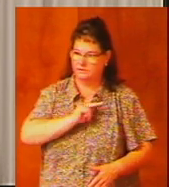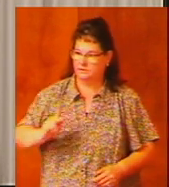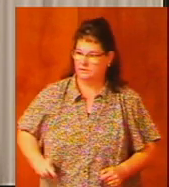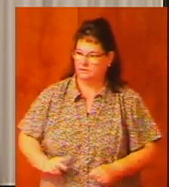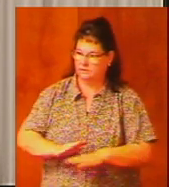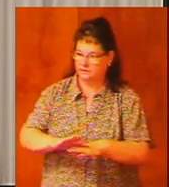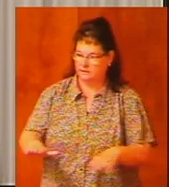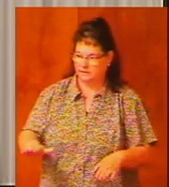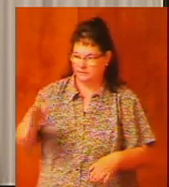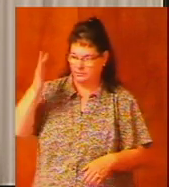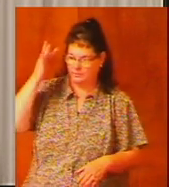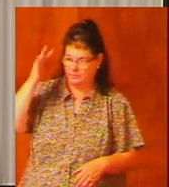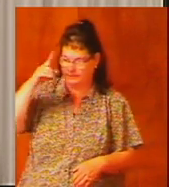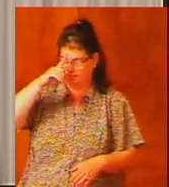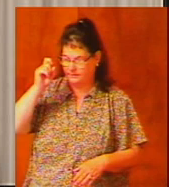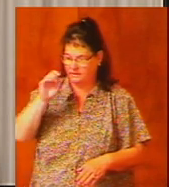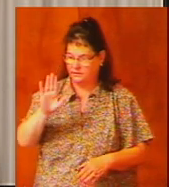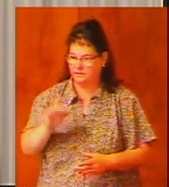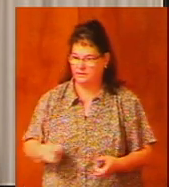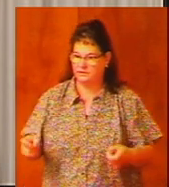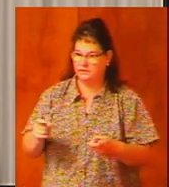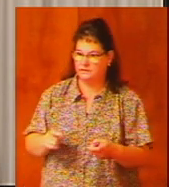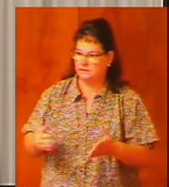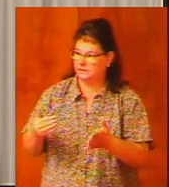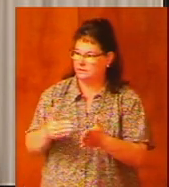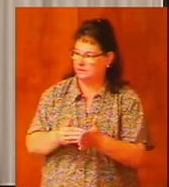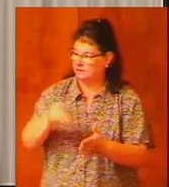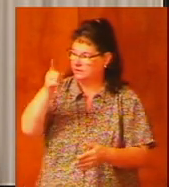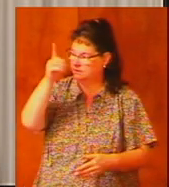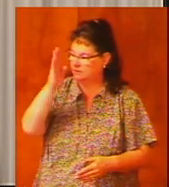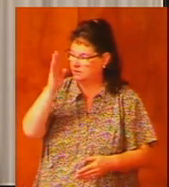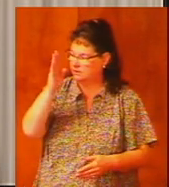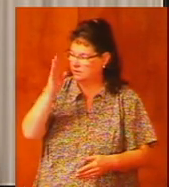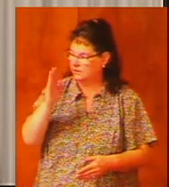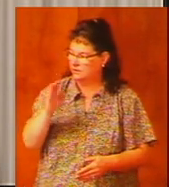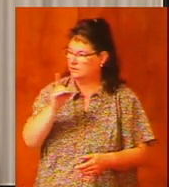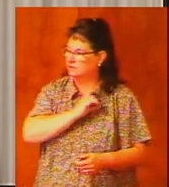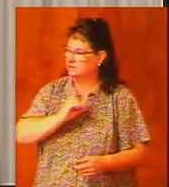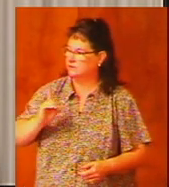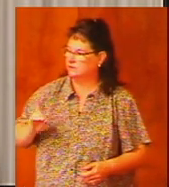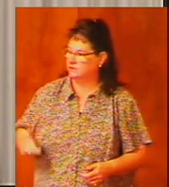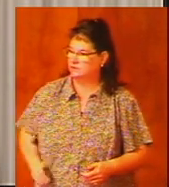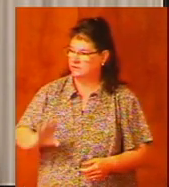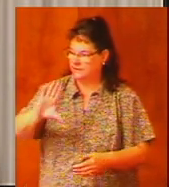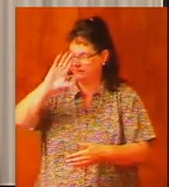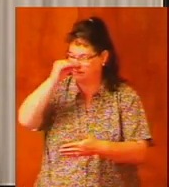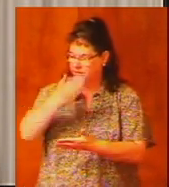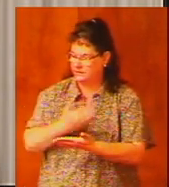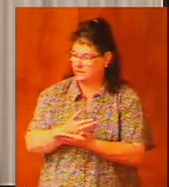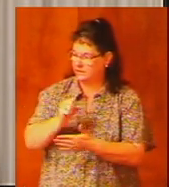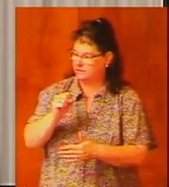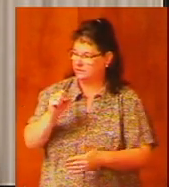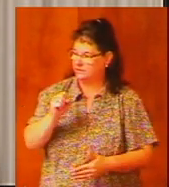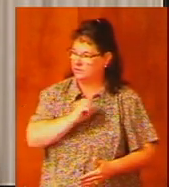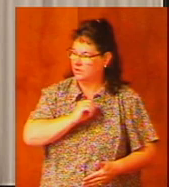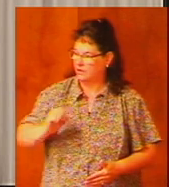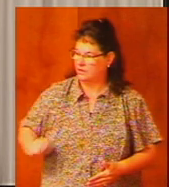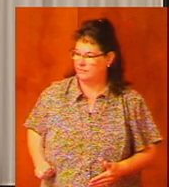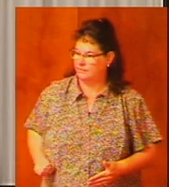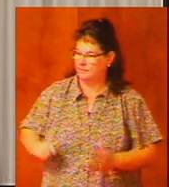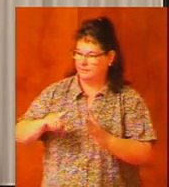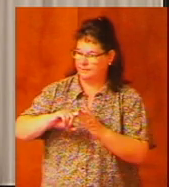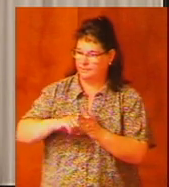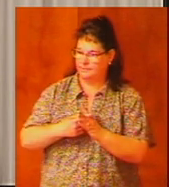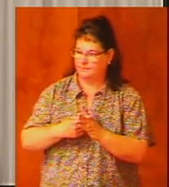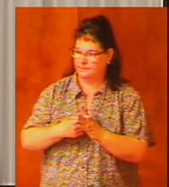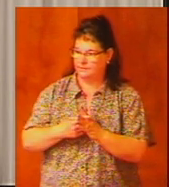because of his sins against God. David's son Solomon started out